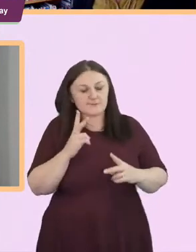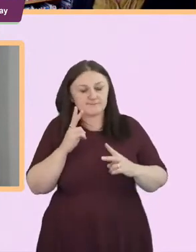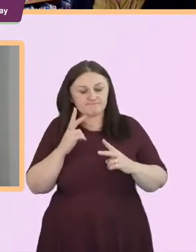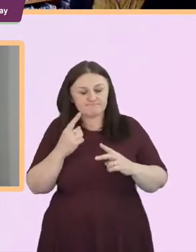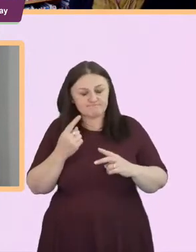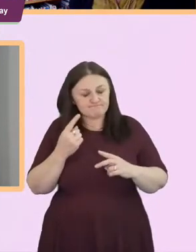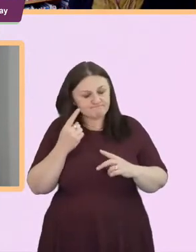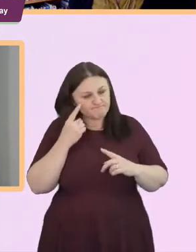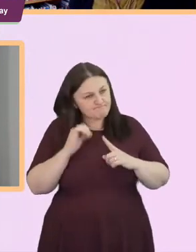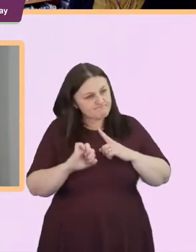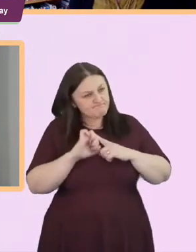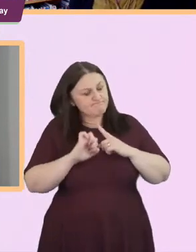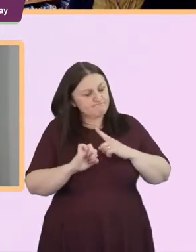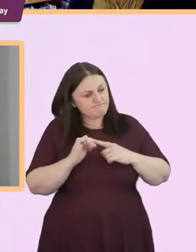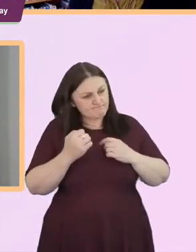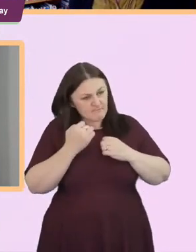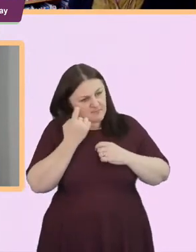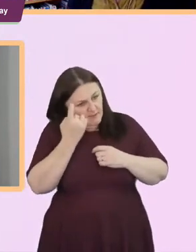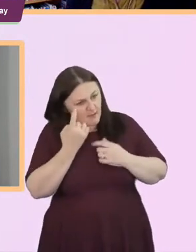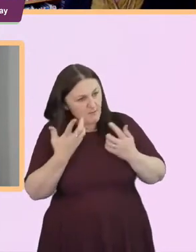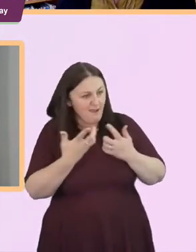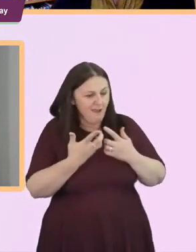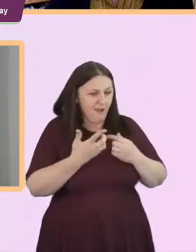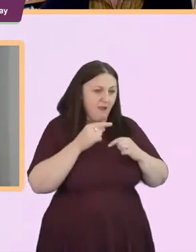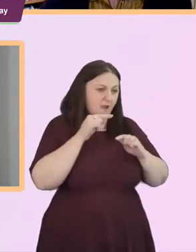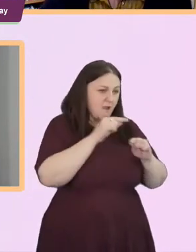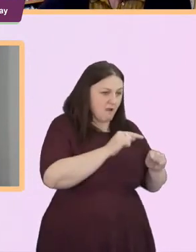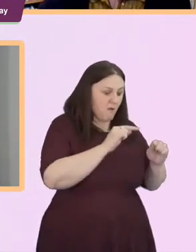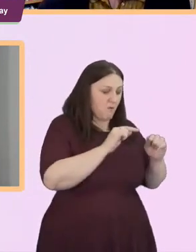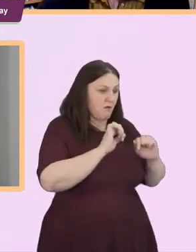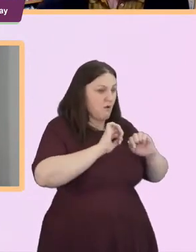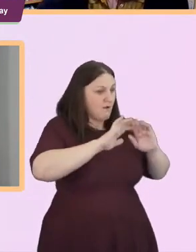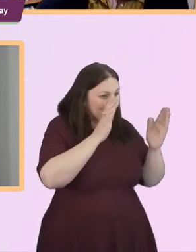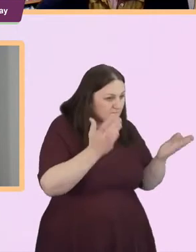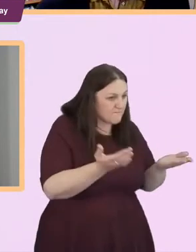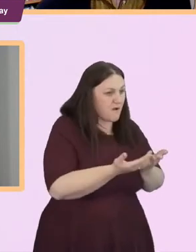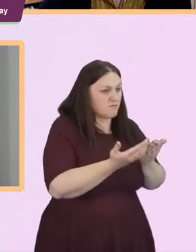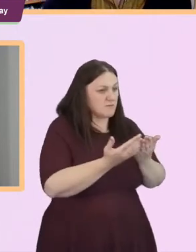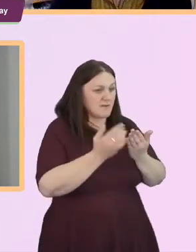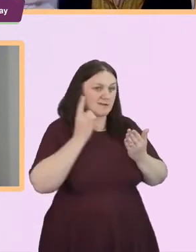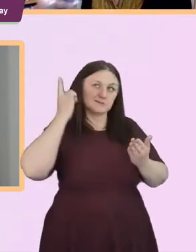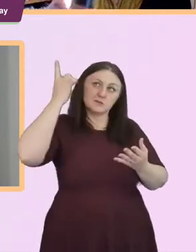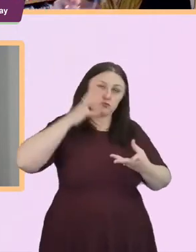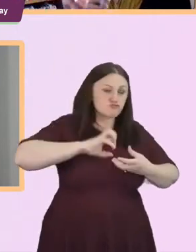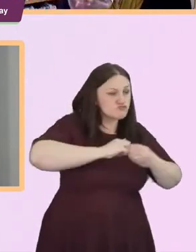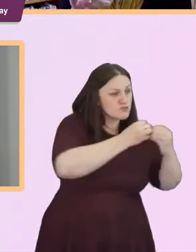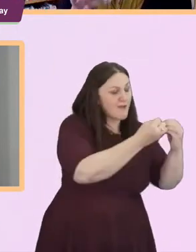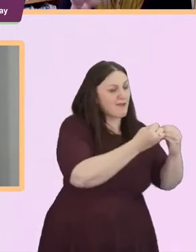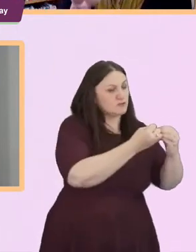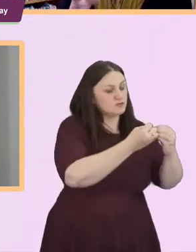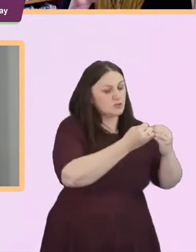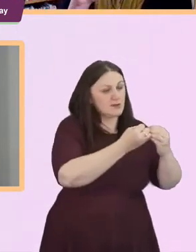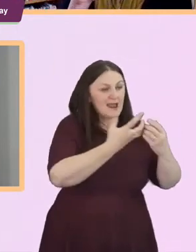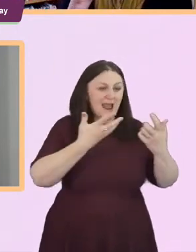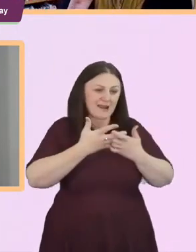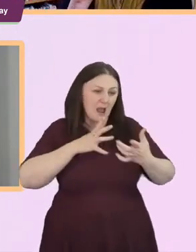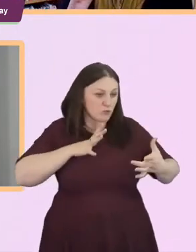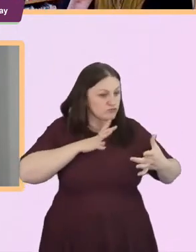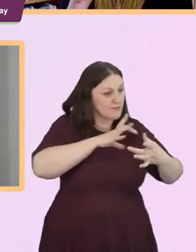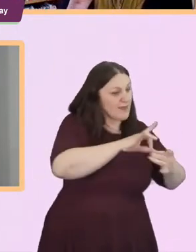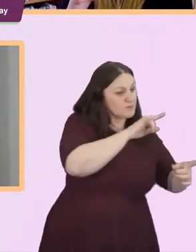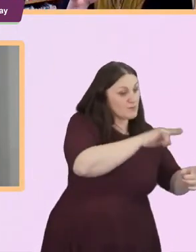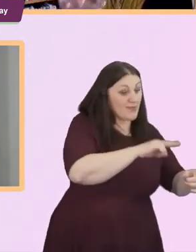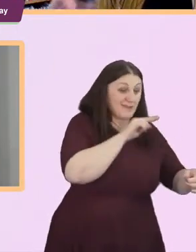environment and creation as a central part of your worship of your discipleship of your witness and so